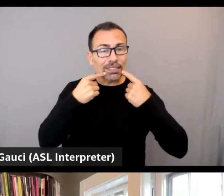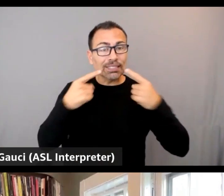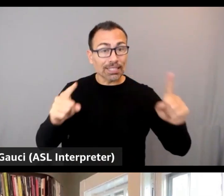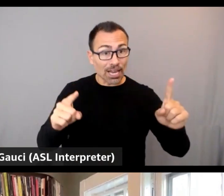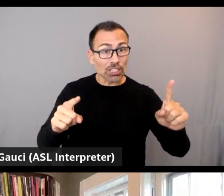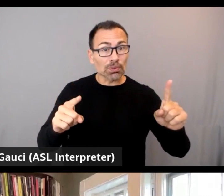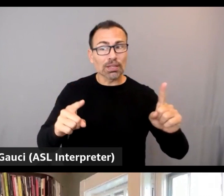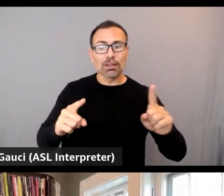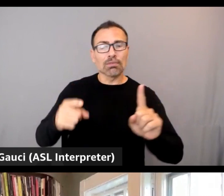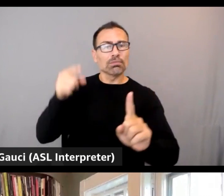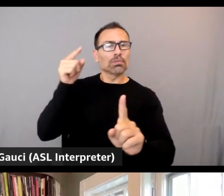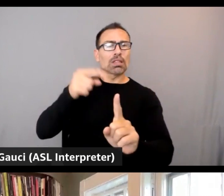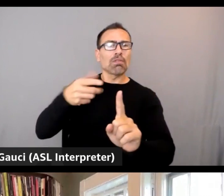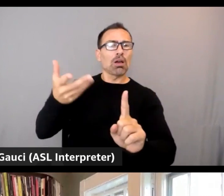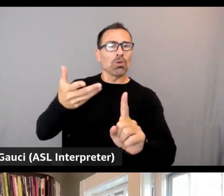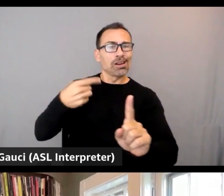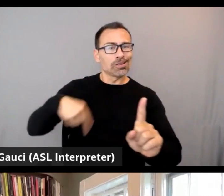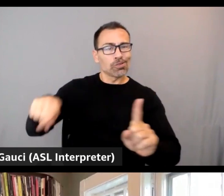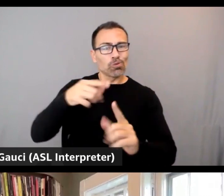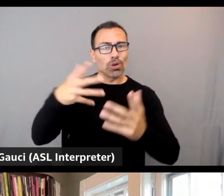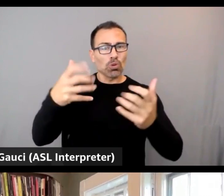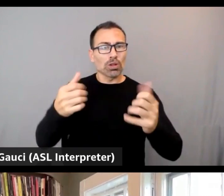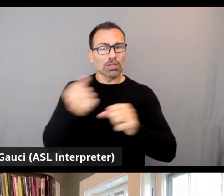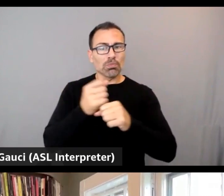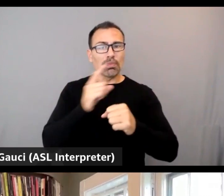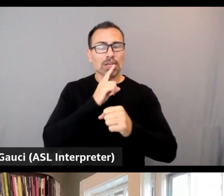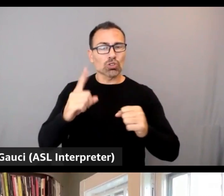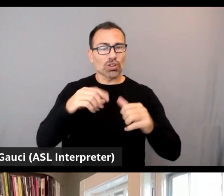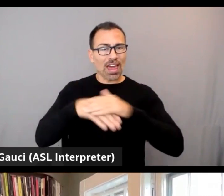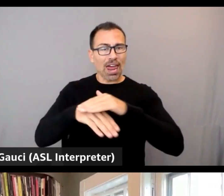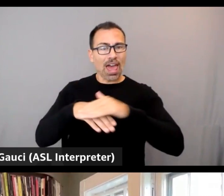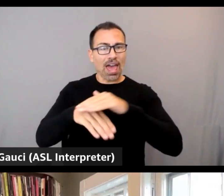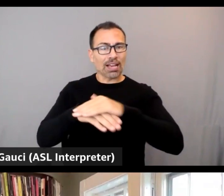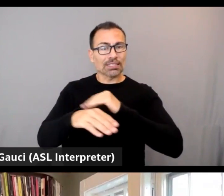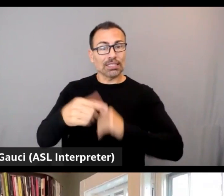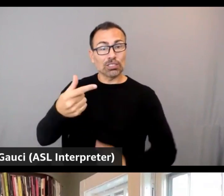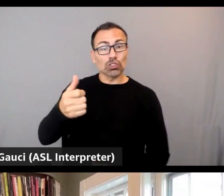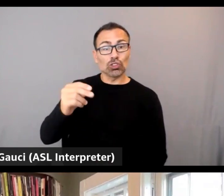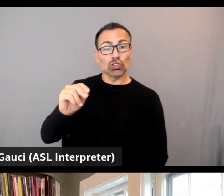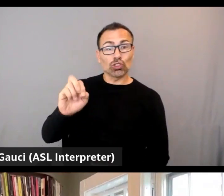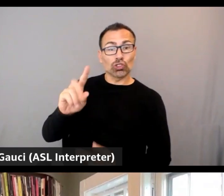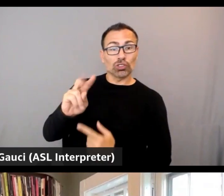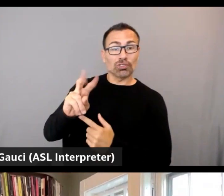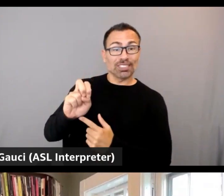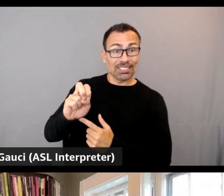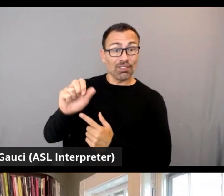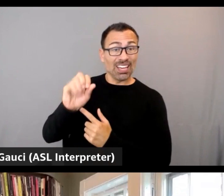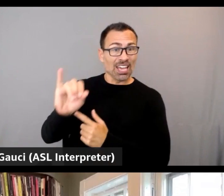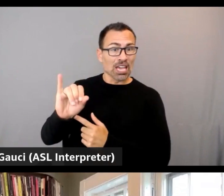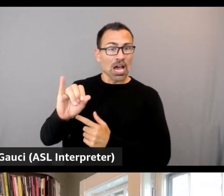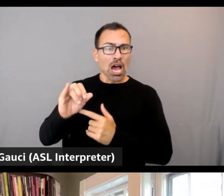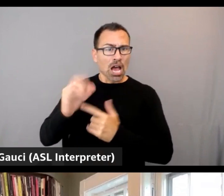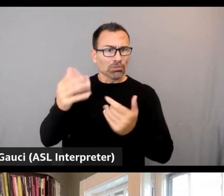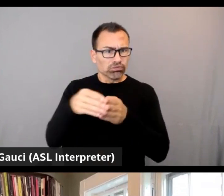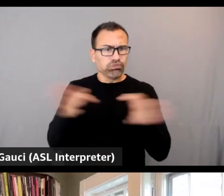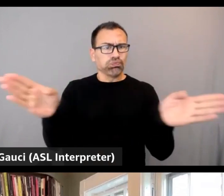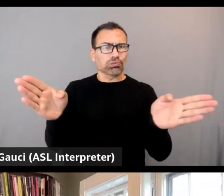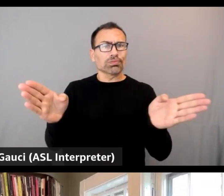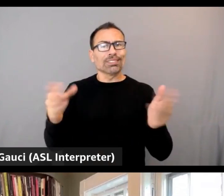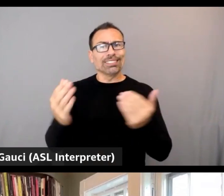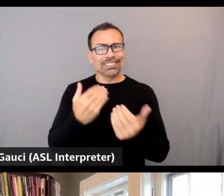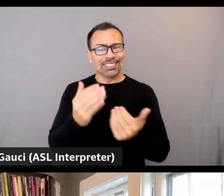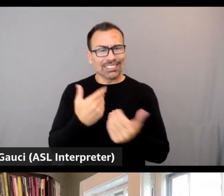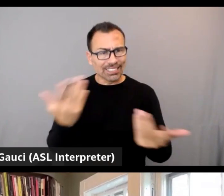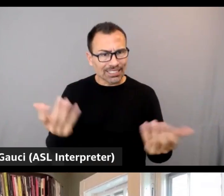the fact that we want to democratize access to generative AI and make it easy and seamless and simple for